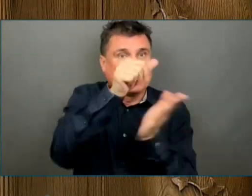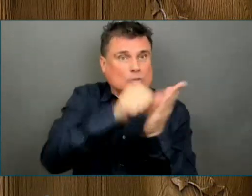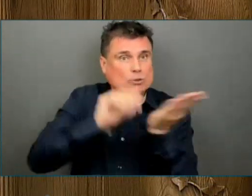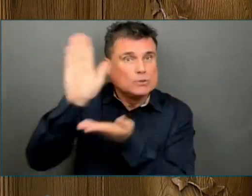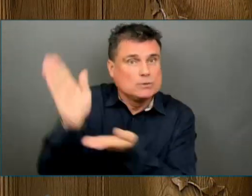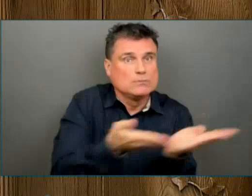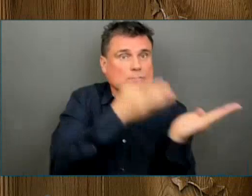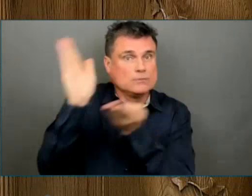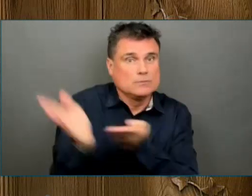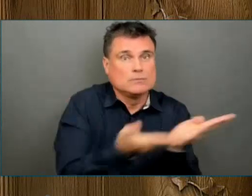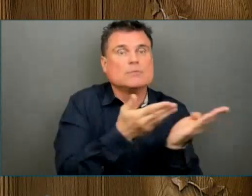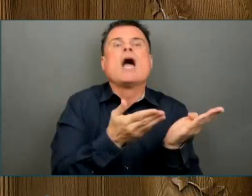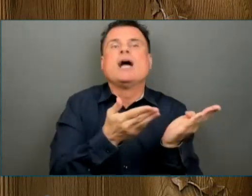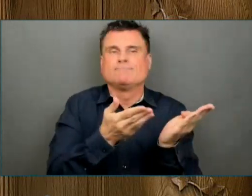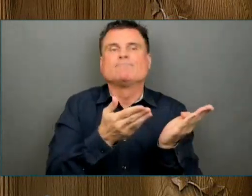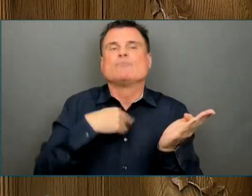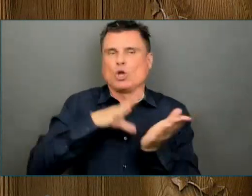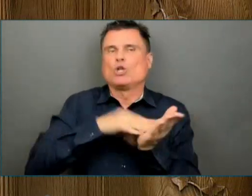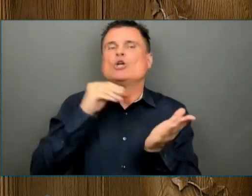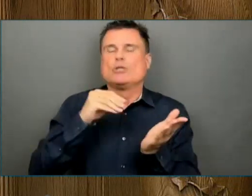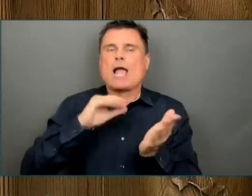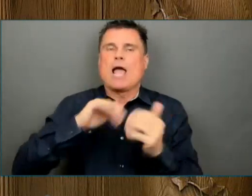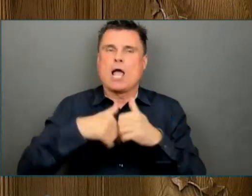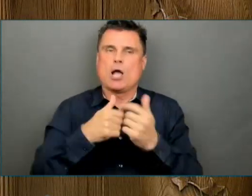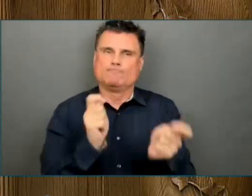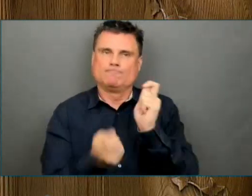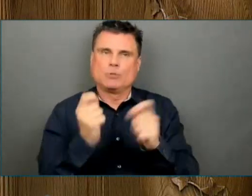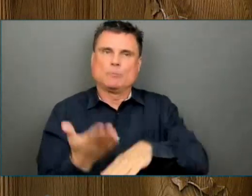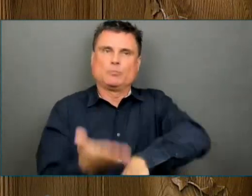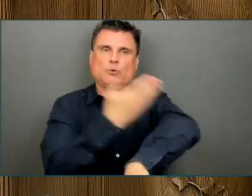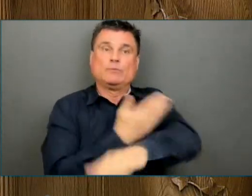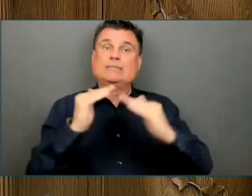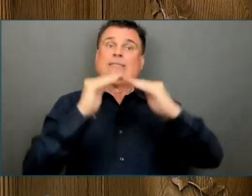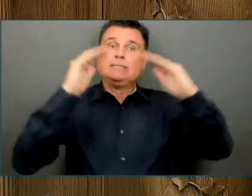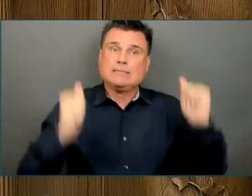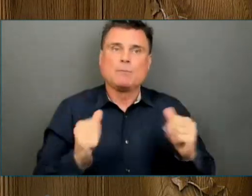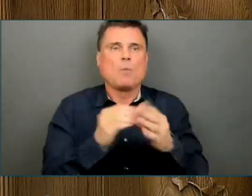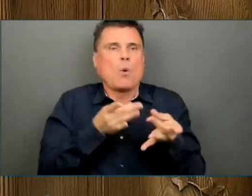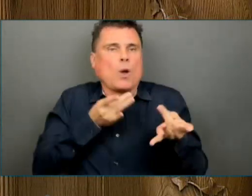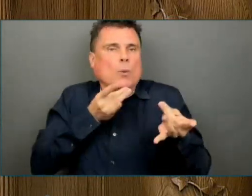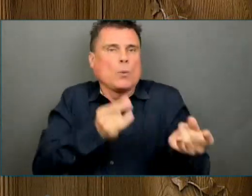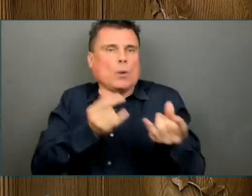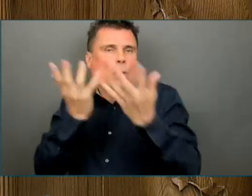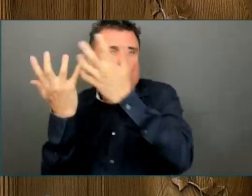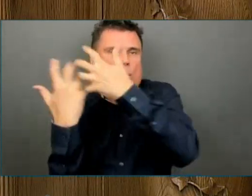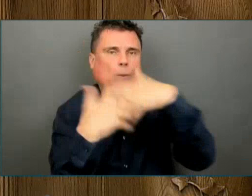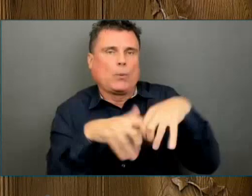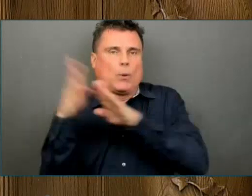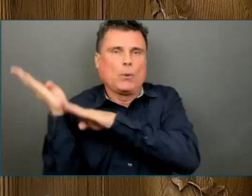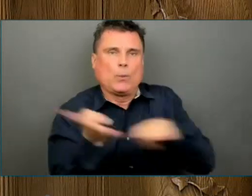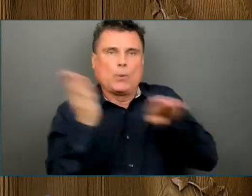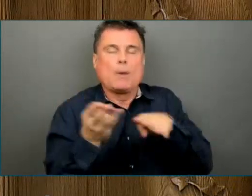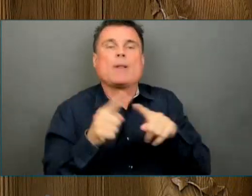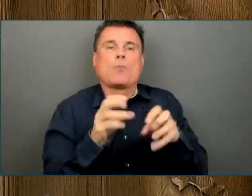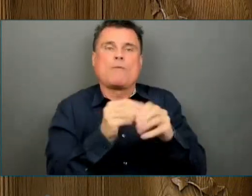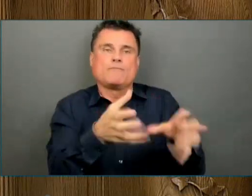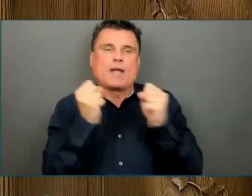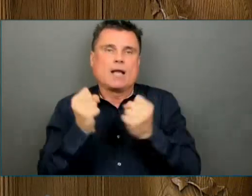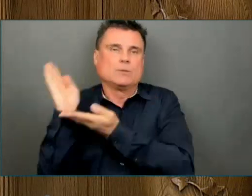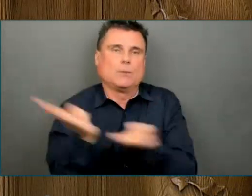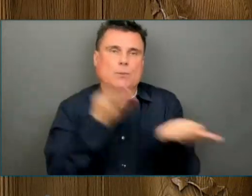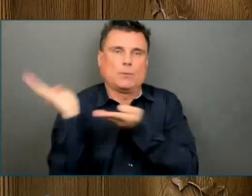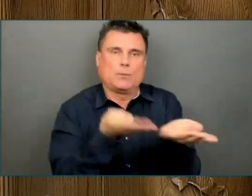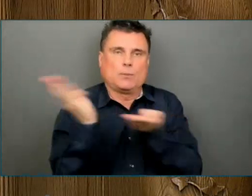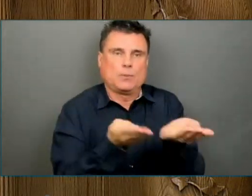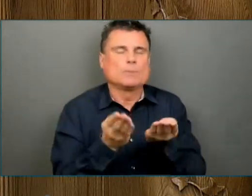urgent primary care centres to ensure quality healthcare is there when you need it, where you need it. This includes building